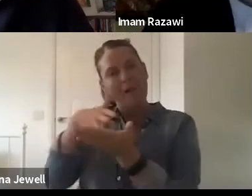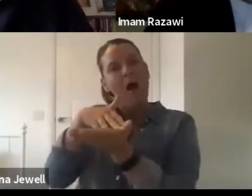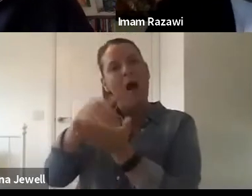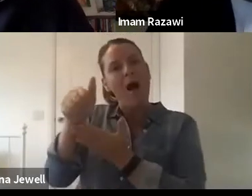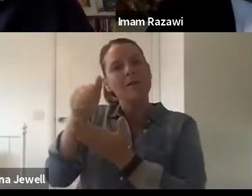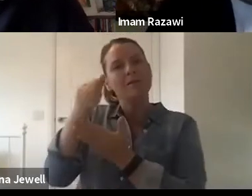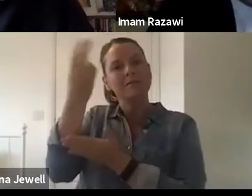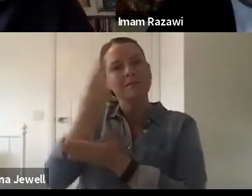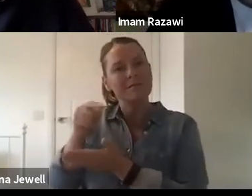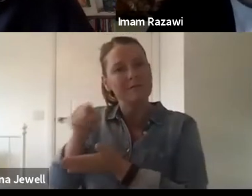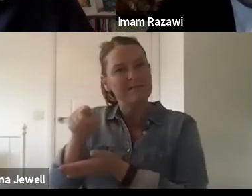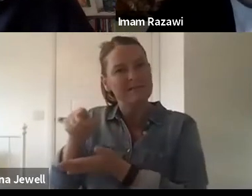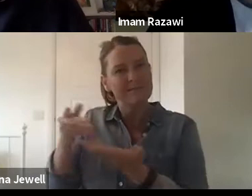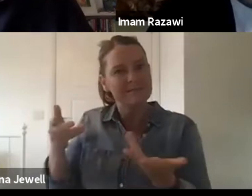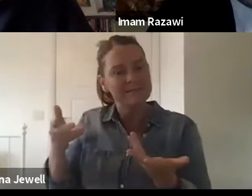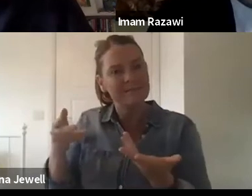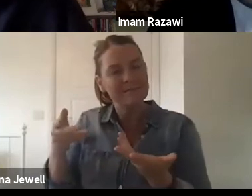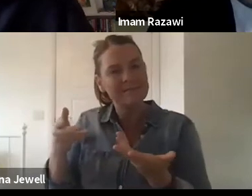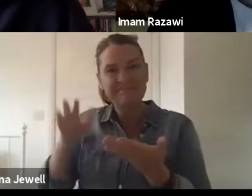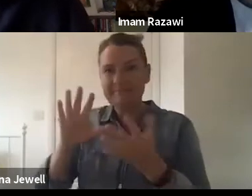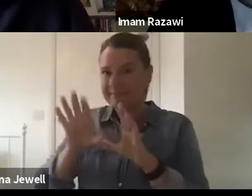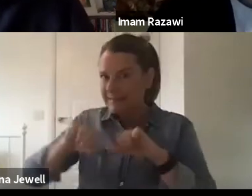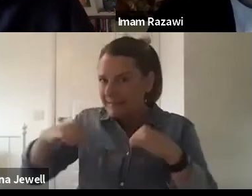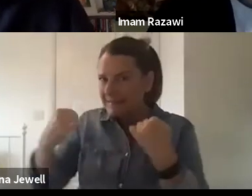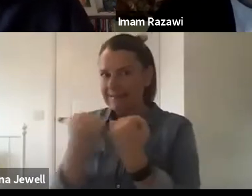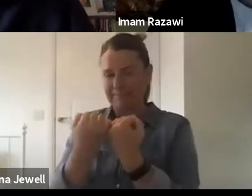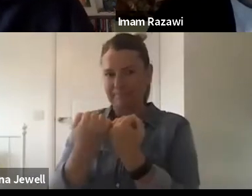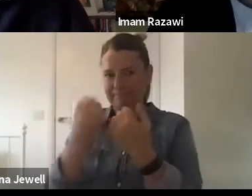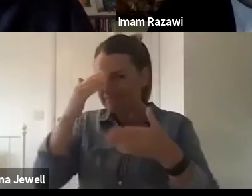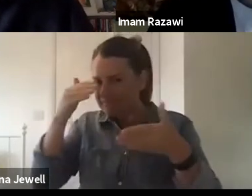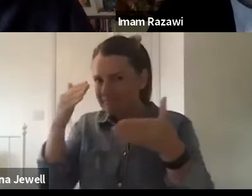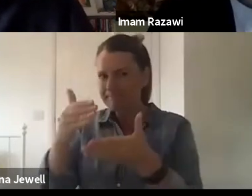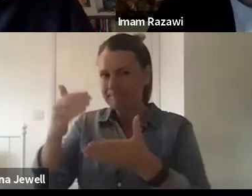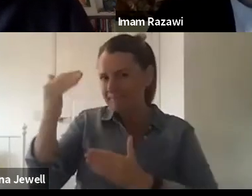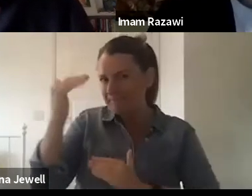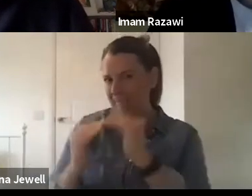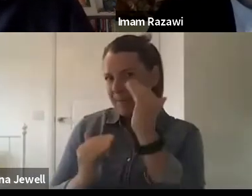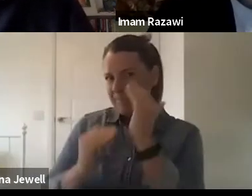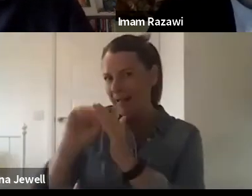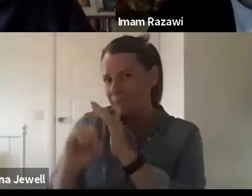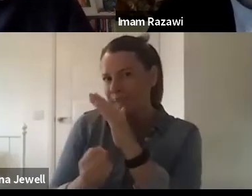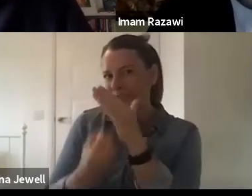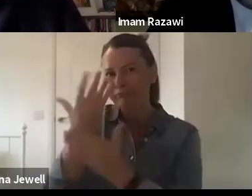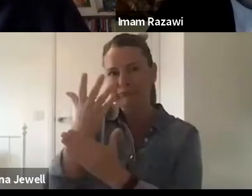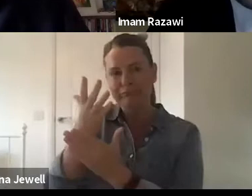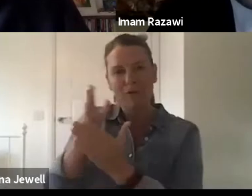the team have been very committed to building this kind of cultural community, both in London and beyond.